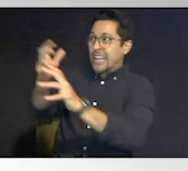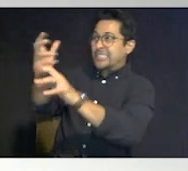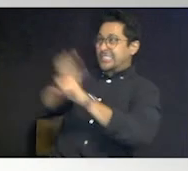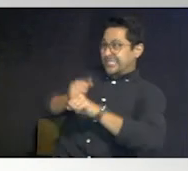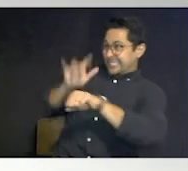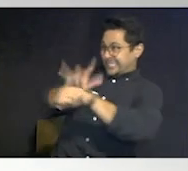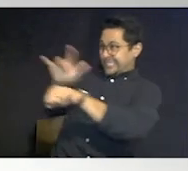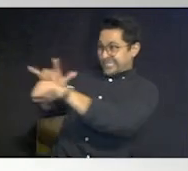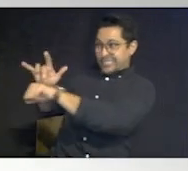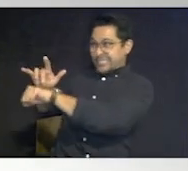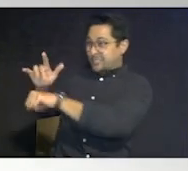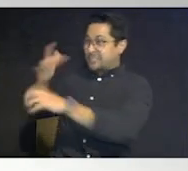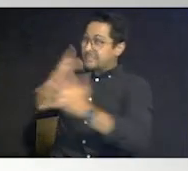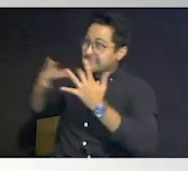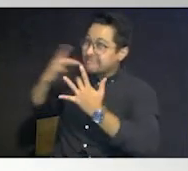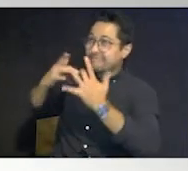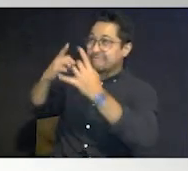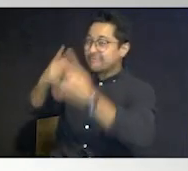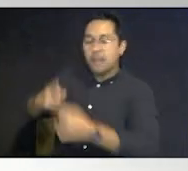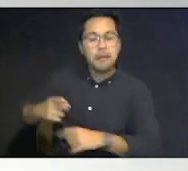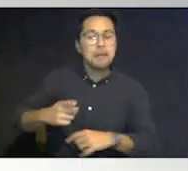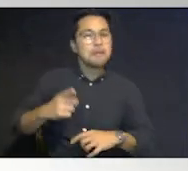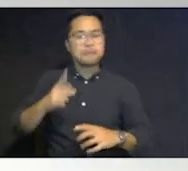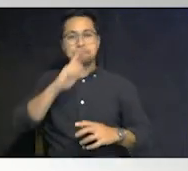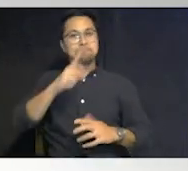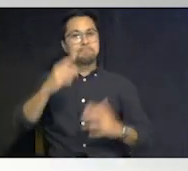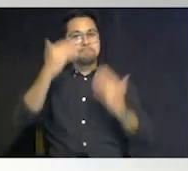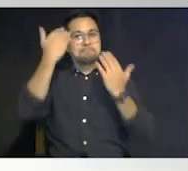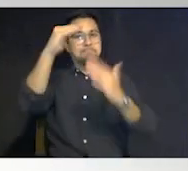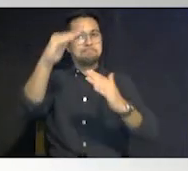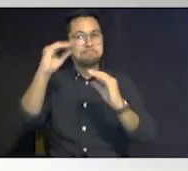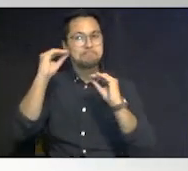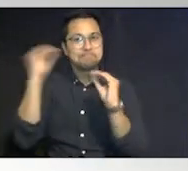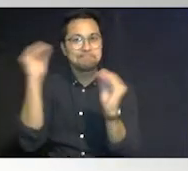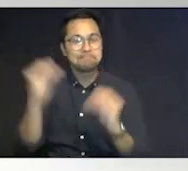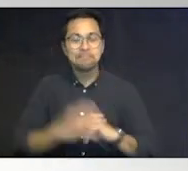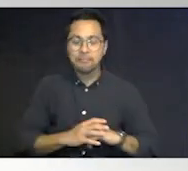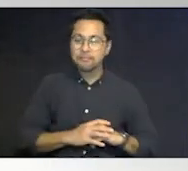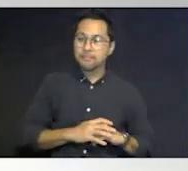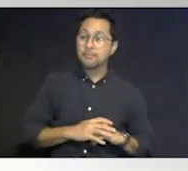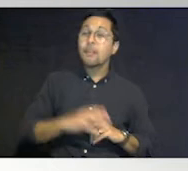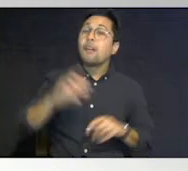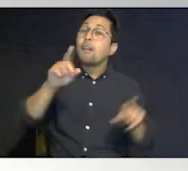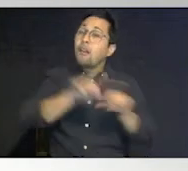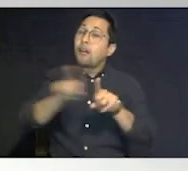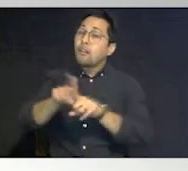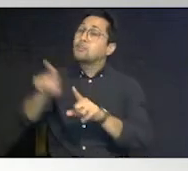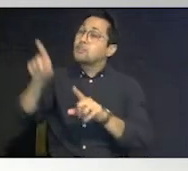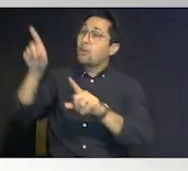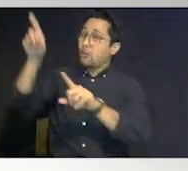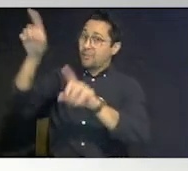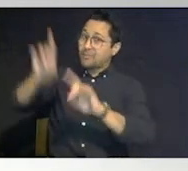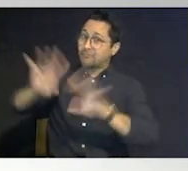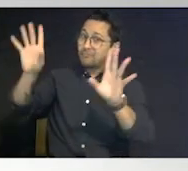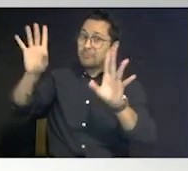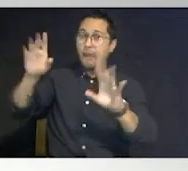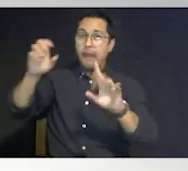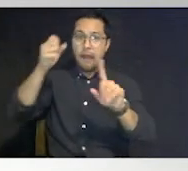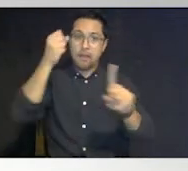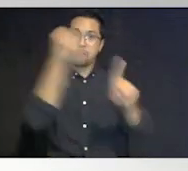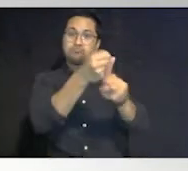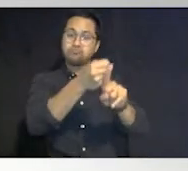doesn't know any boundaries however even though it's equal opportunity it does impact vulnerable populations the most